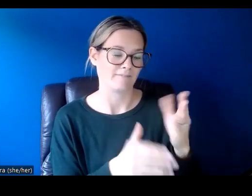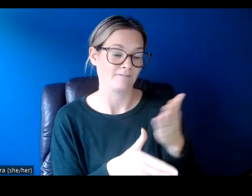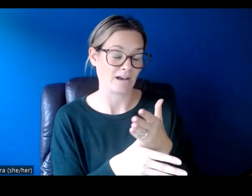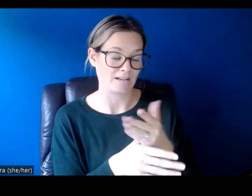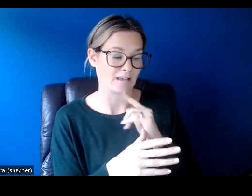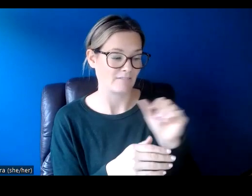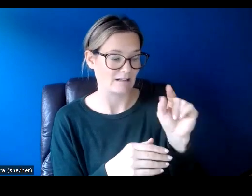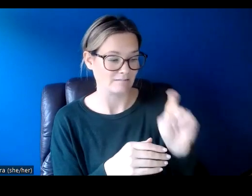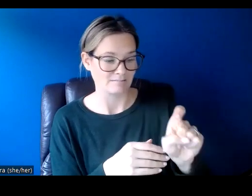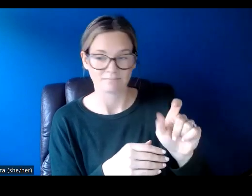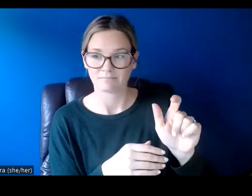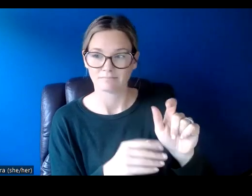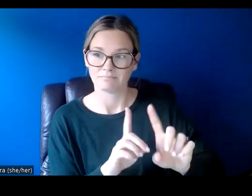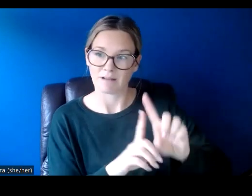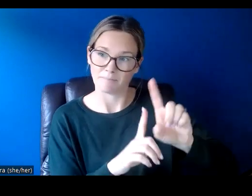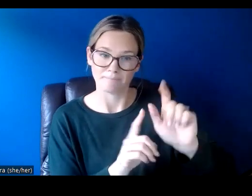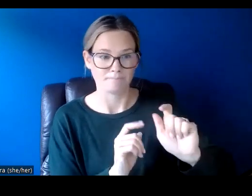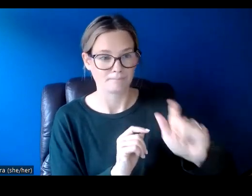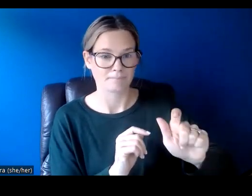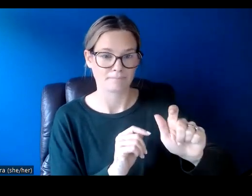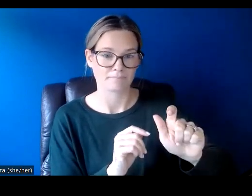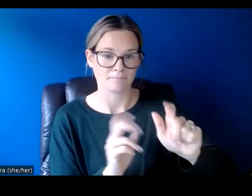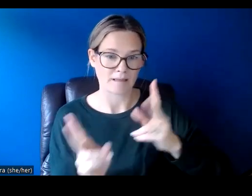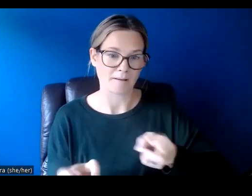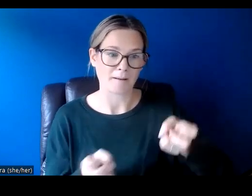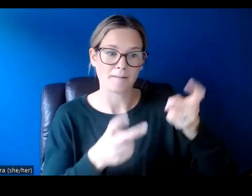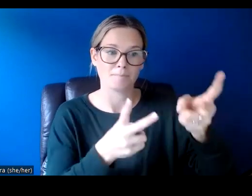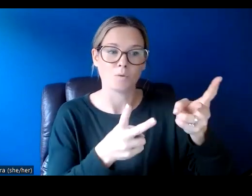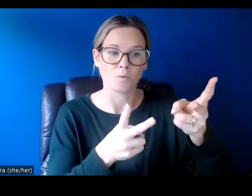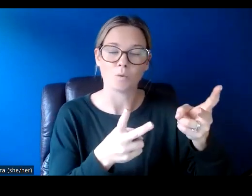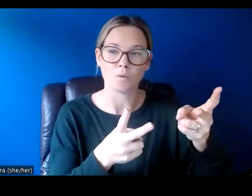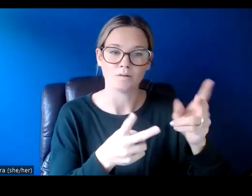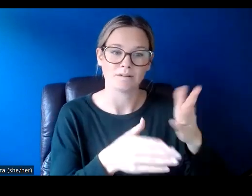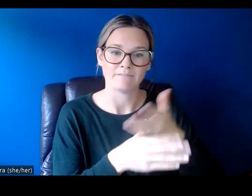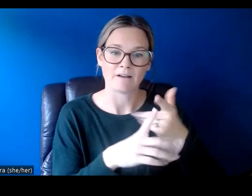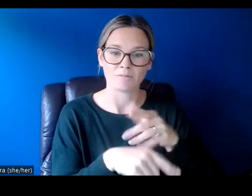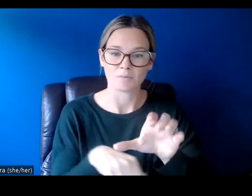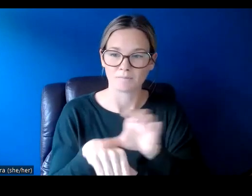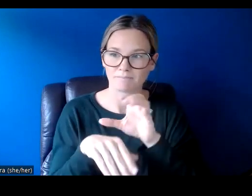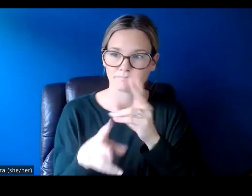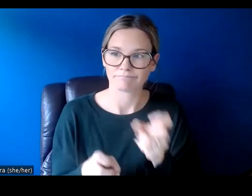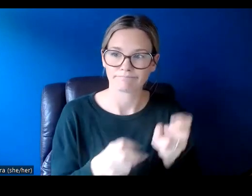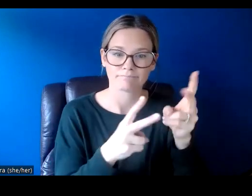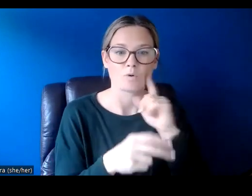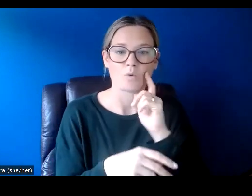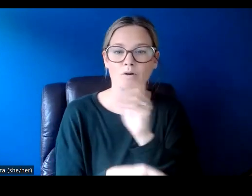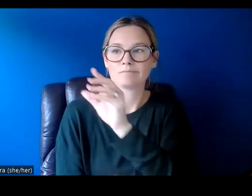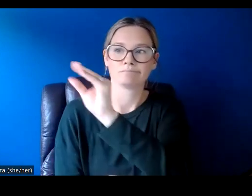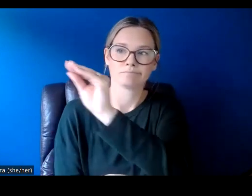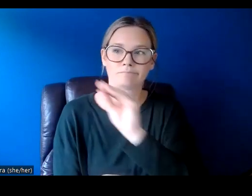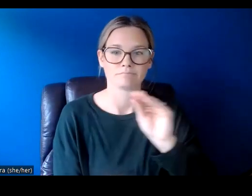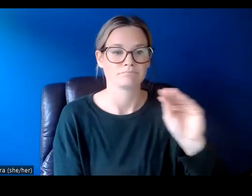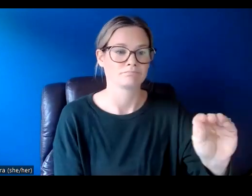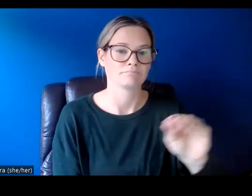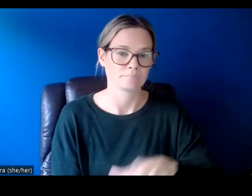button here and this will let you upload files from your computer or you can drag and drop right